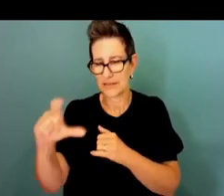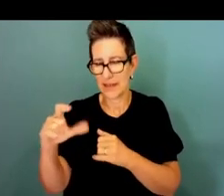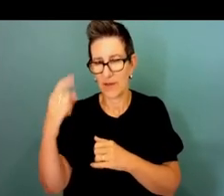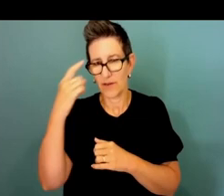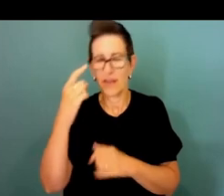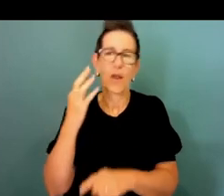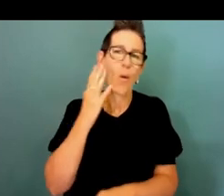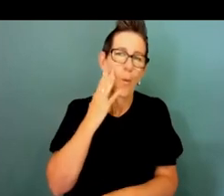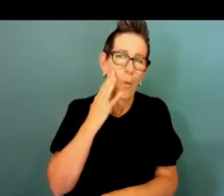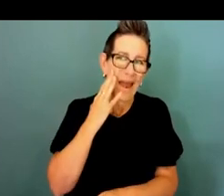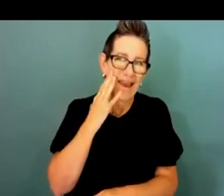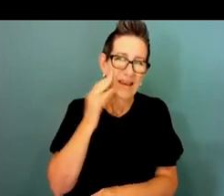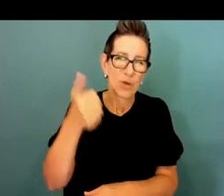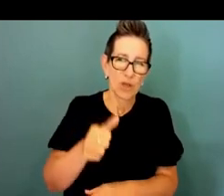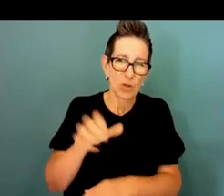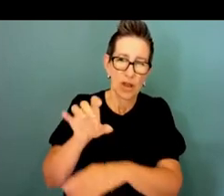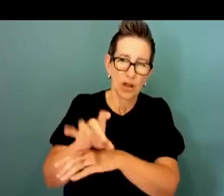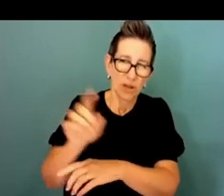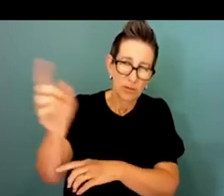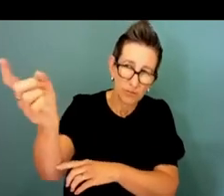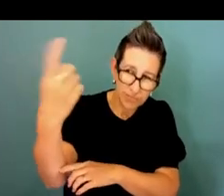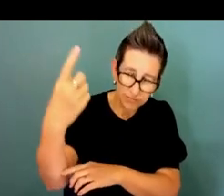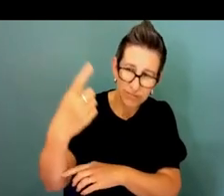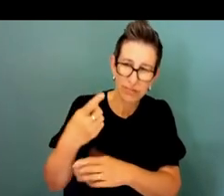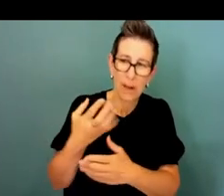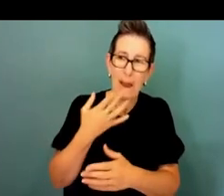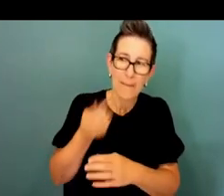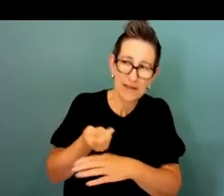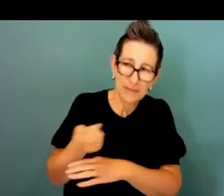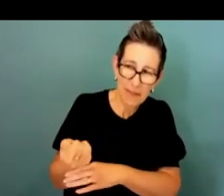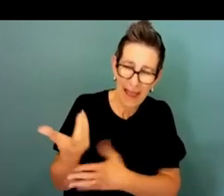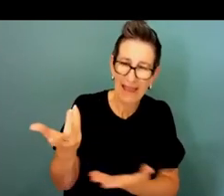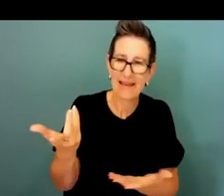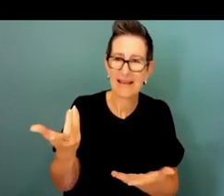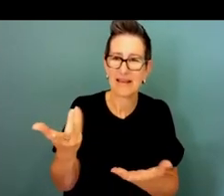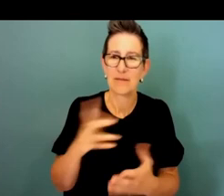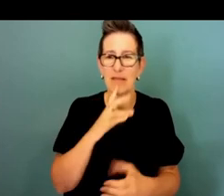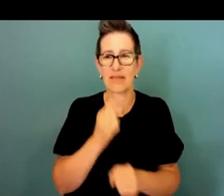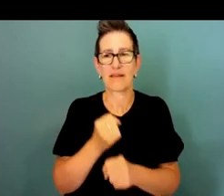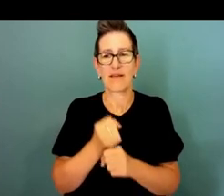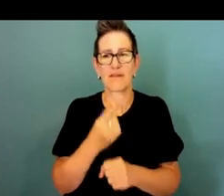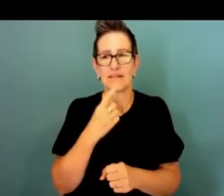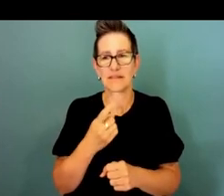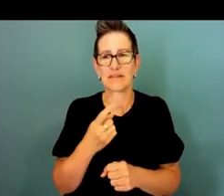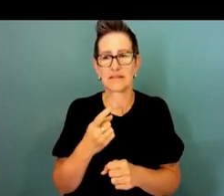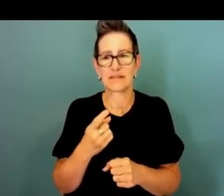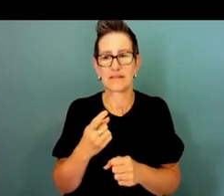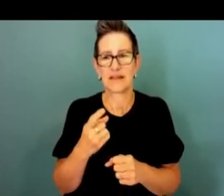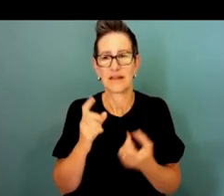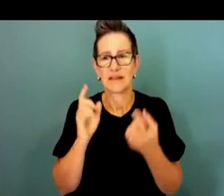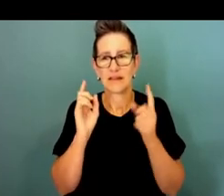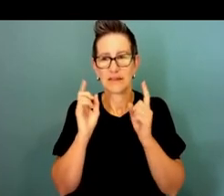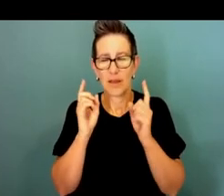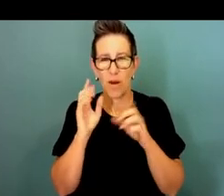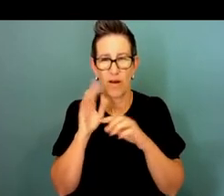basically to get a baseline on our use of consultants and obviously the government has made it very clear they're worried about the hollowing out of capability in the public